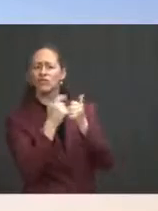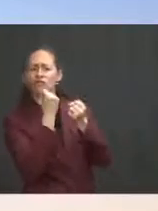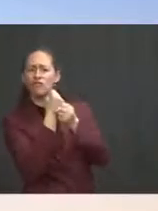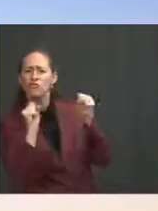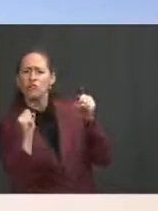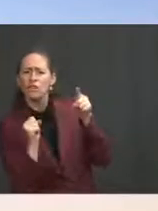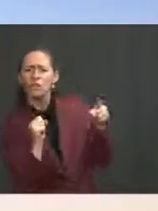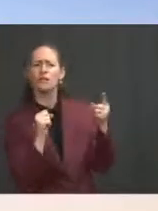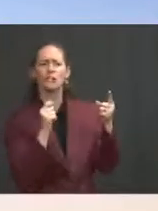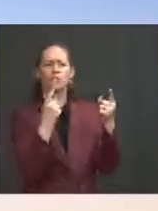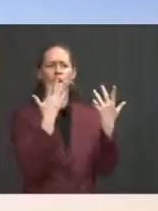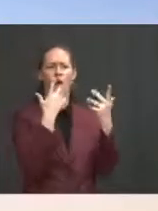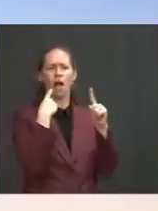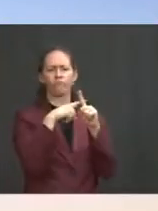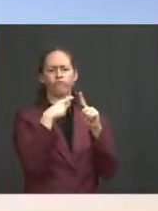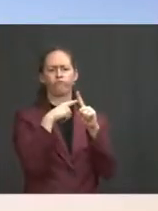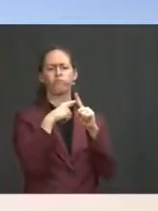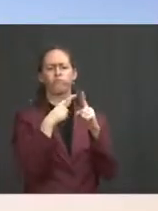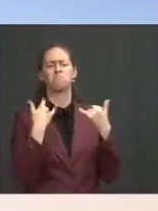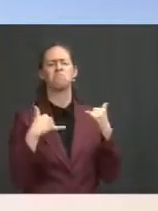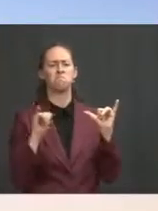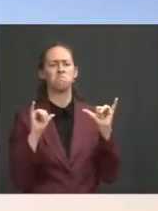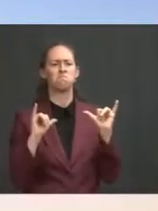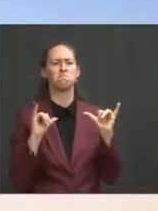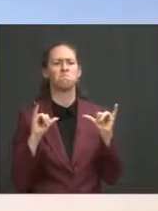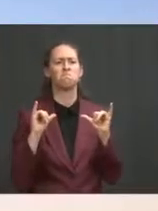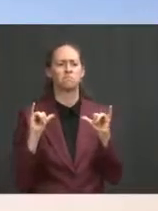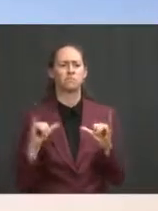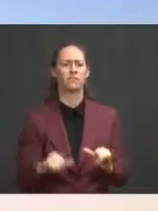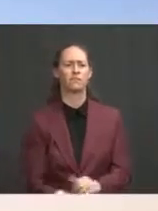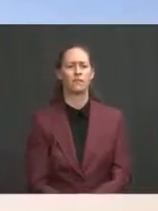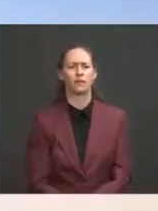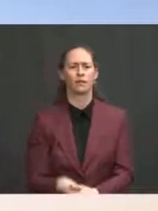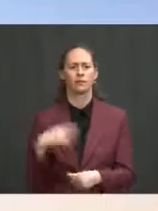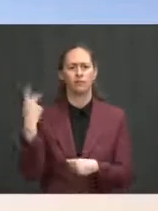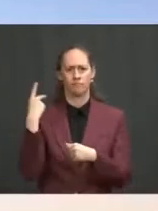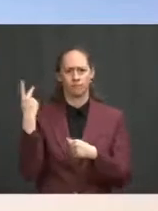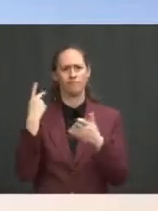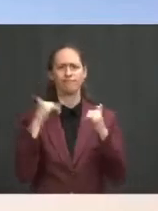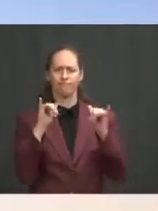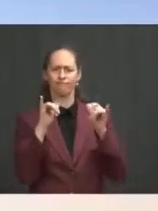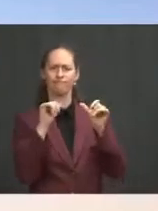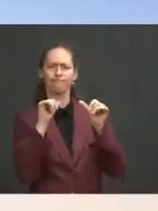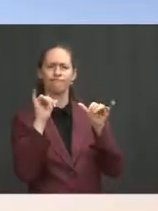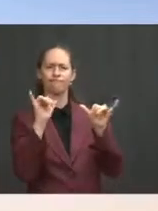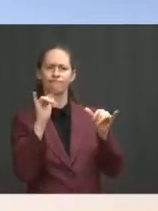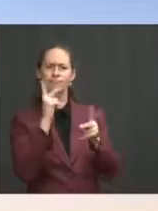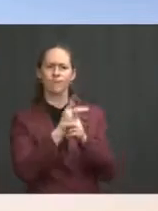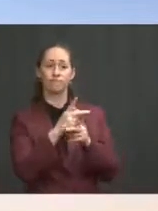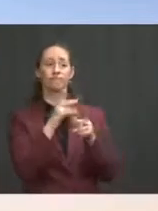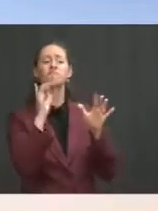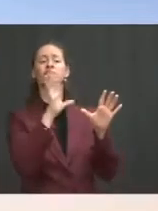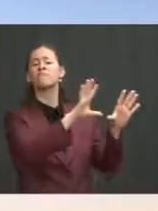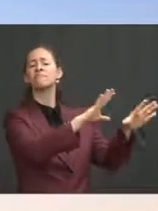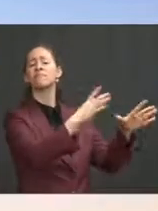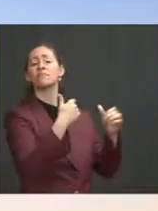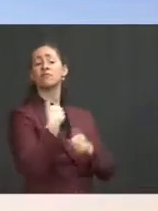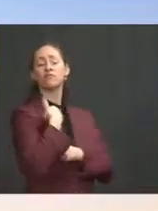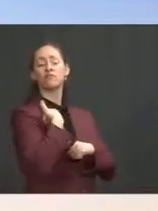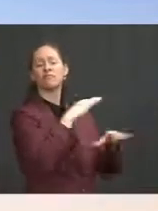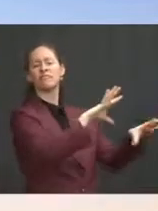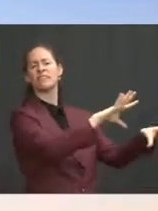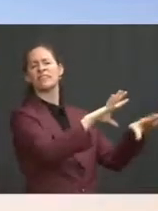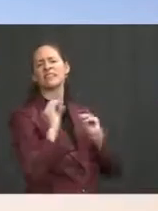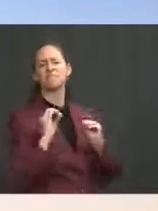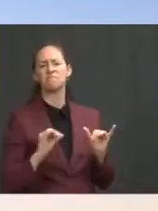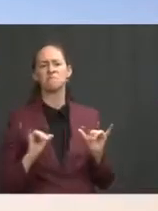even as the president is continuing to, and we're continuing to operationalize on the withdrawal of our troops. I'd also note that when the president made